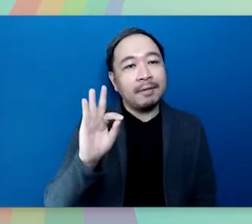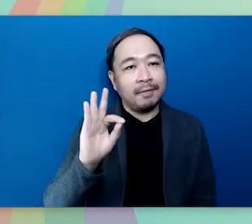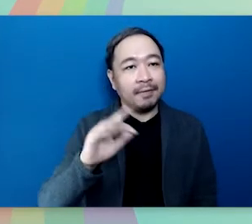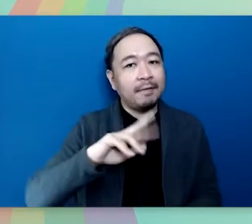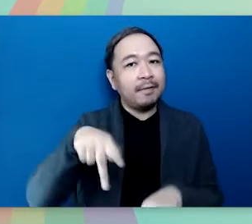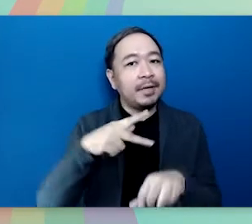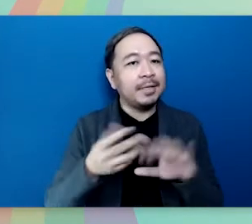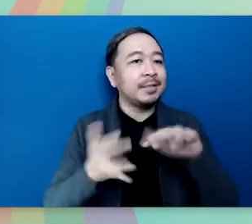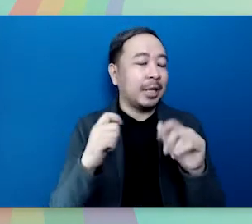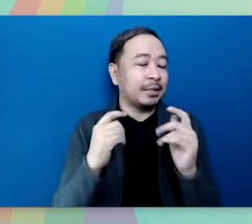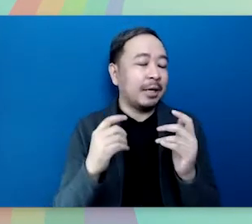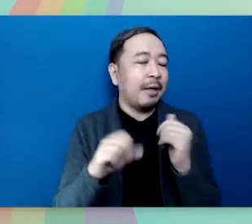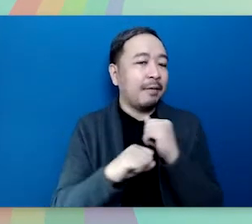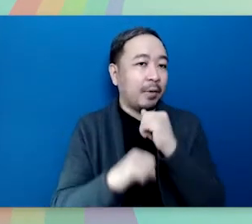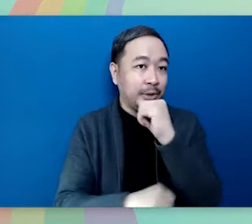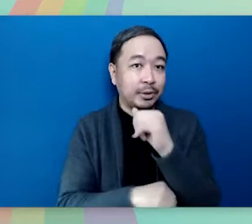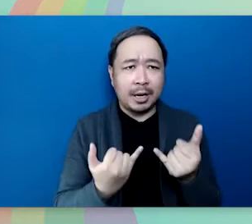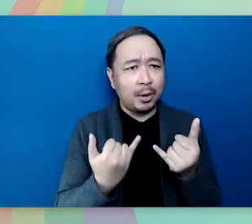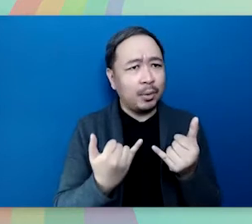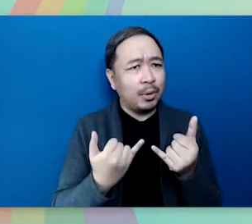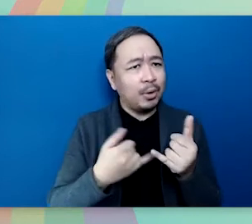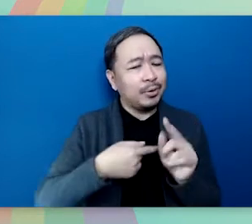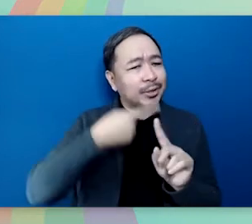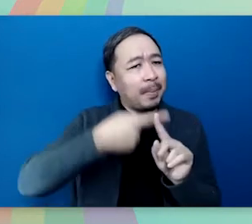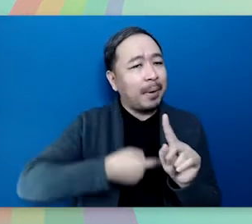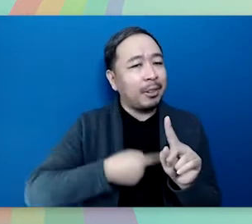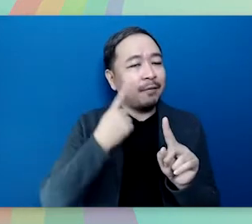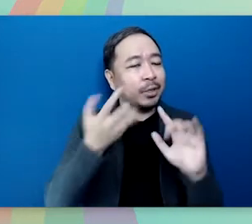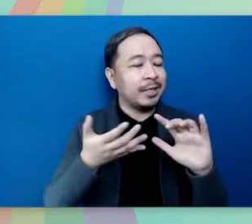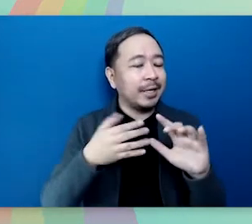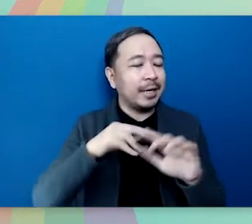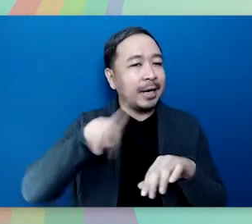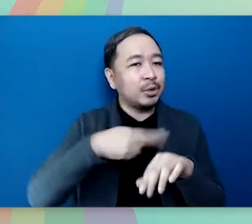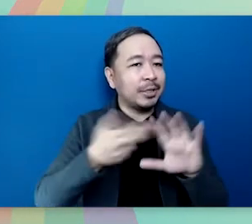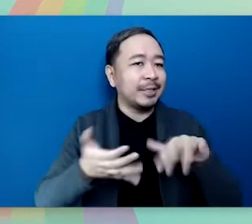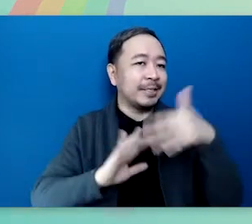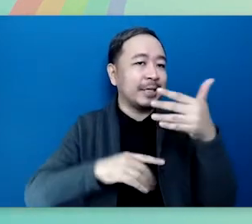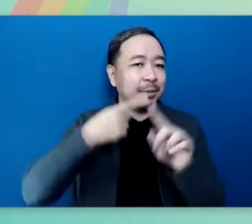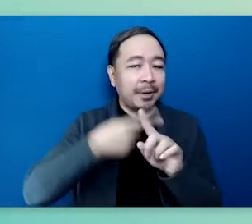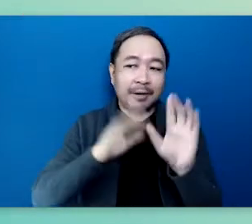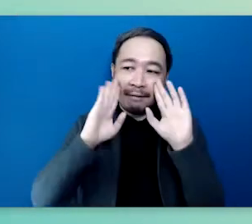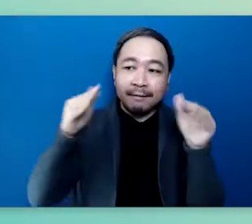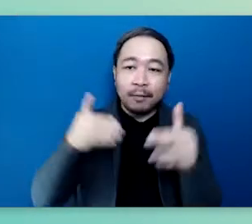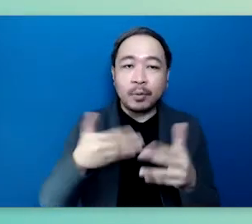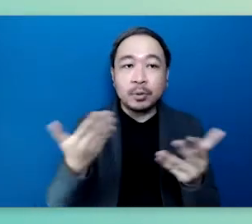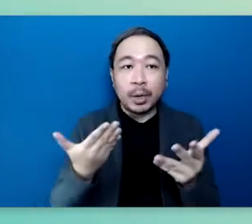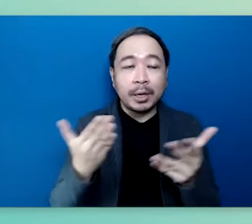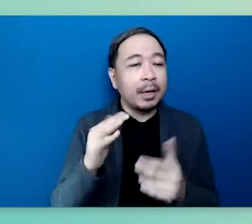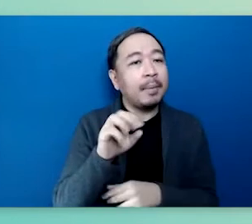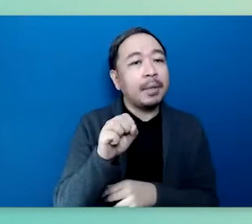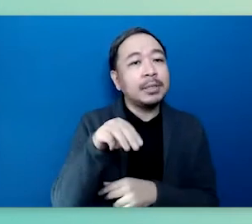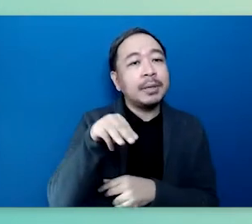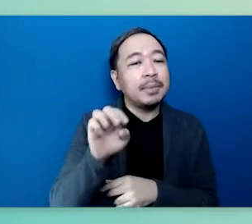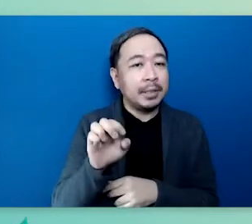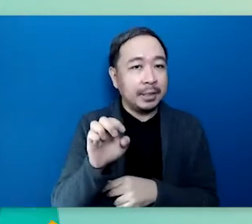better way to celebrate the national disaster resilience month than to put a spotlight on our economy's life god the micro small and medium enterprises